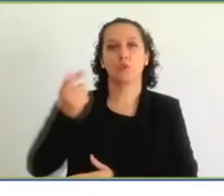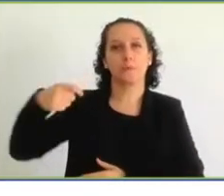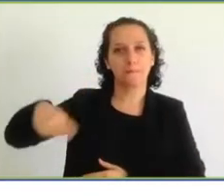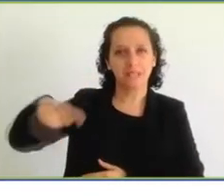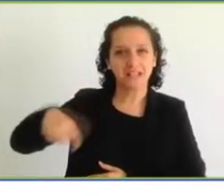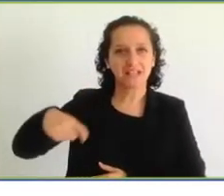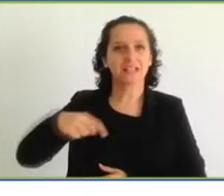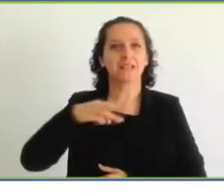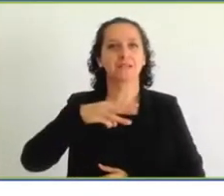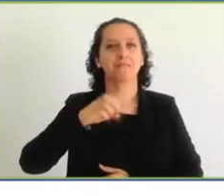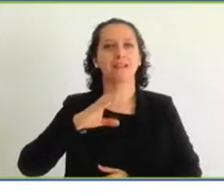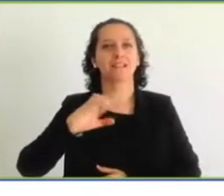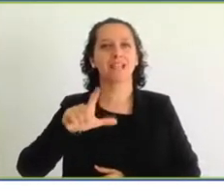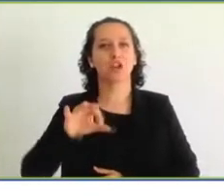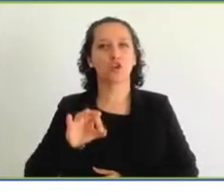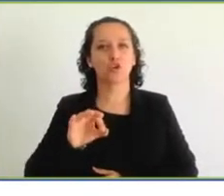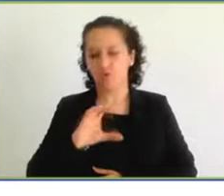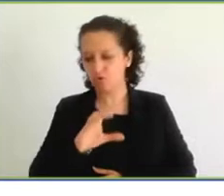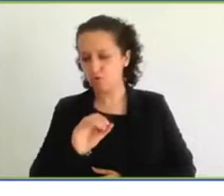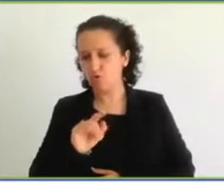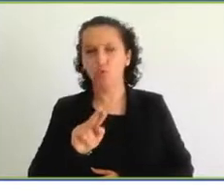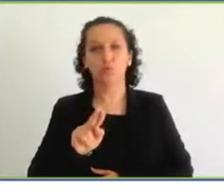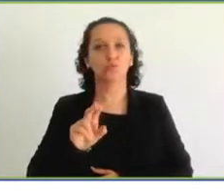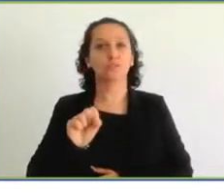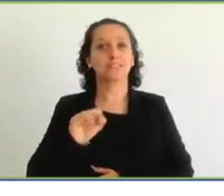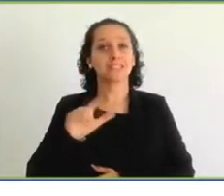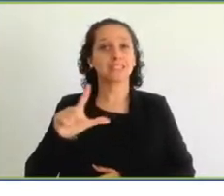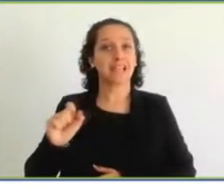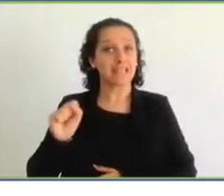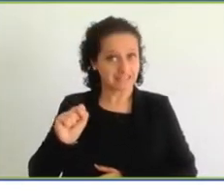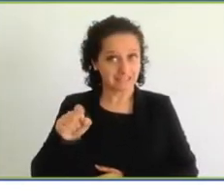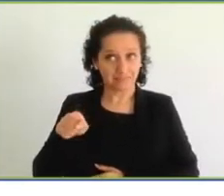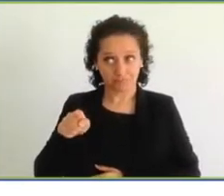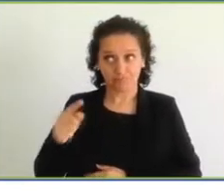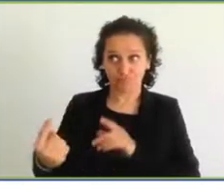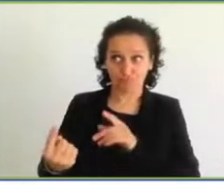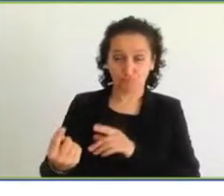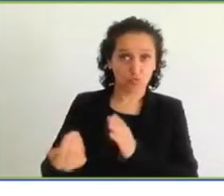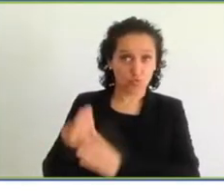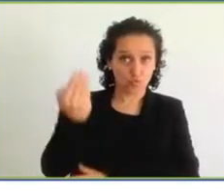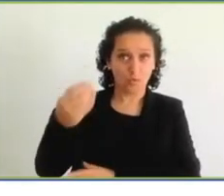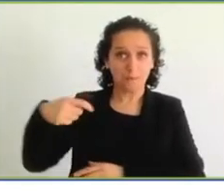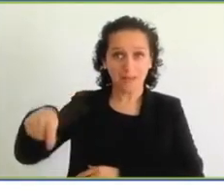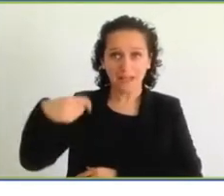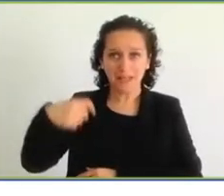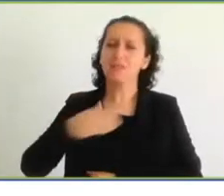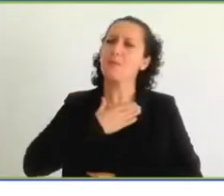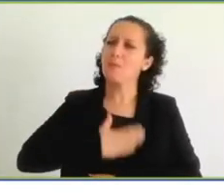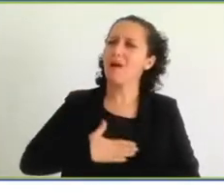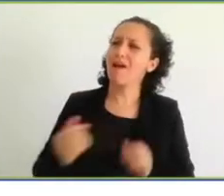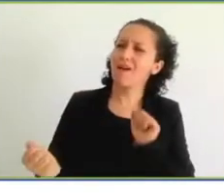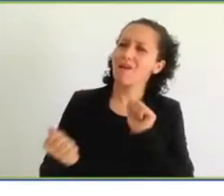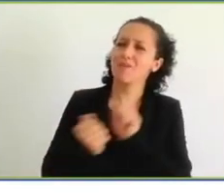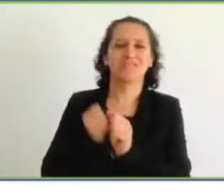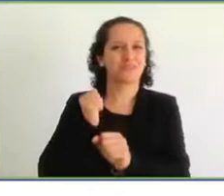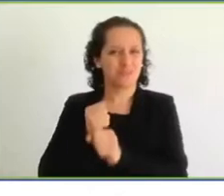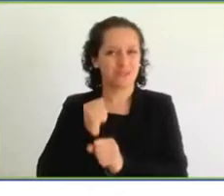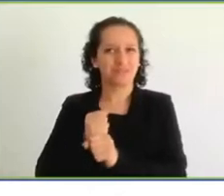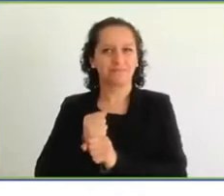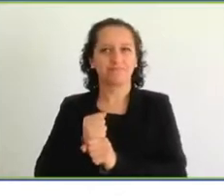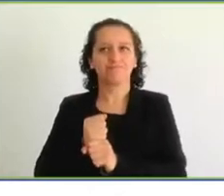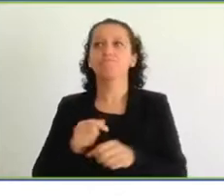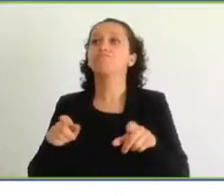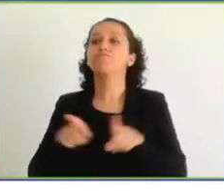we look forward to working with him. We want to thank the outgoing presiding officers and we look